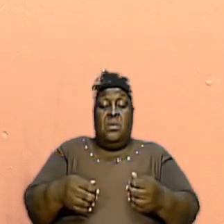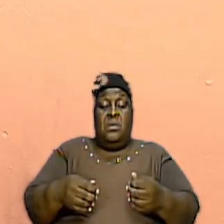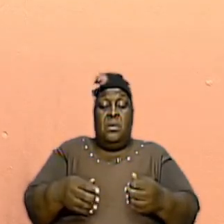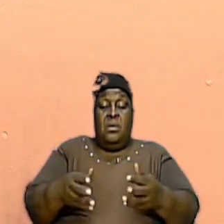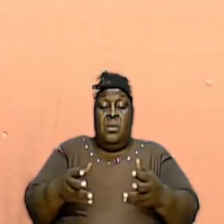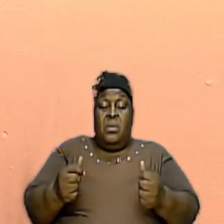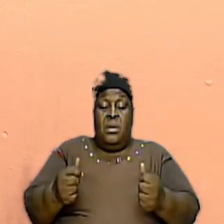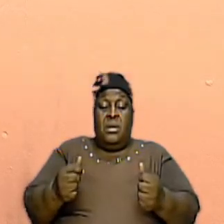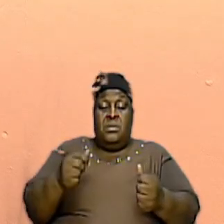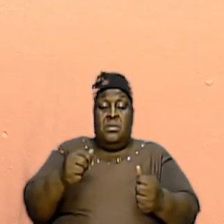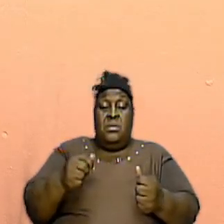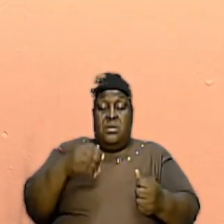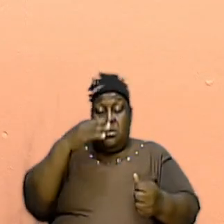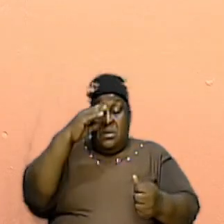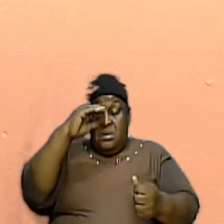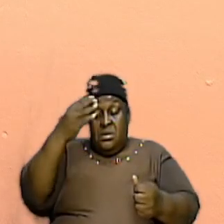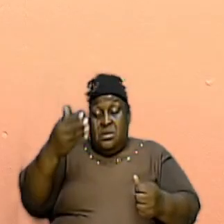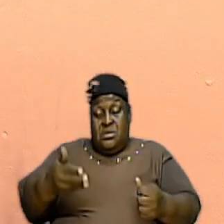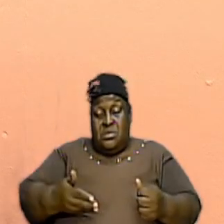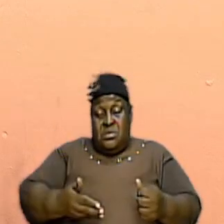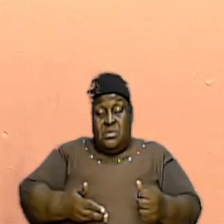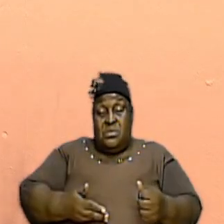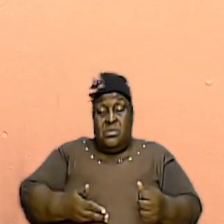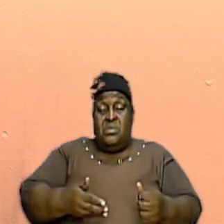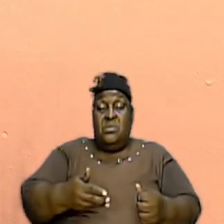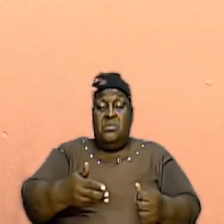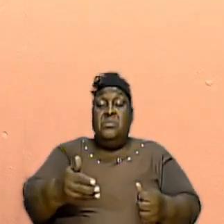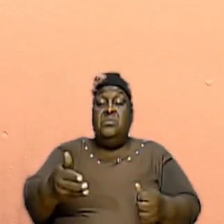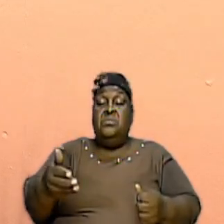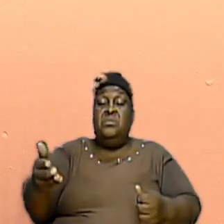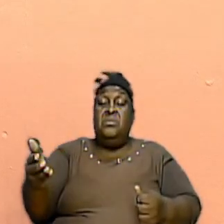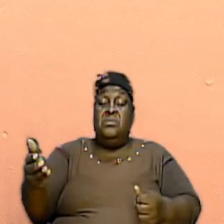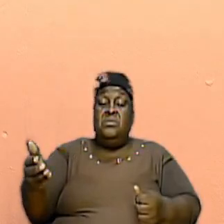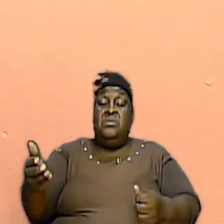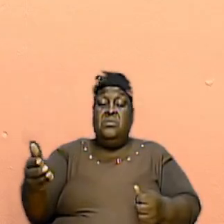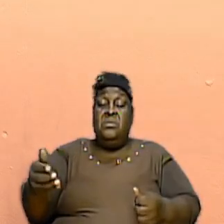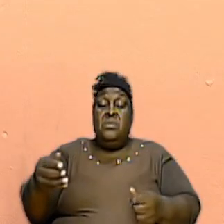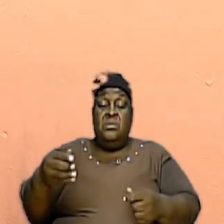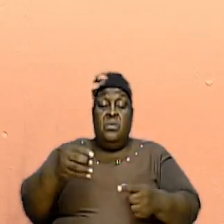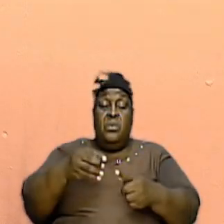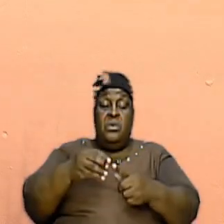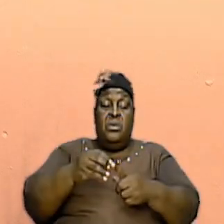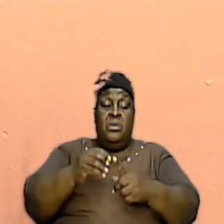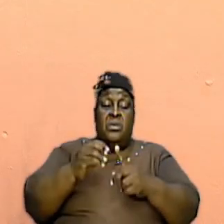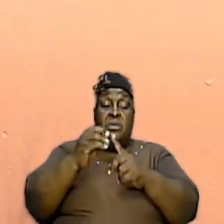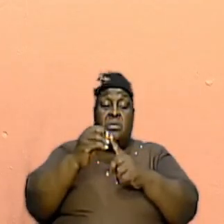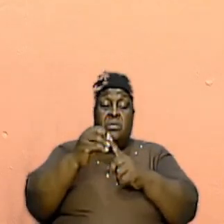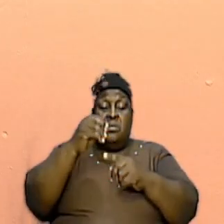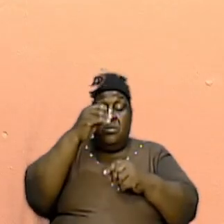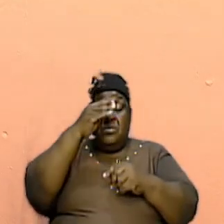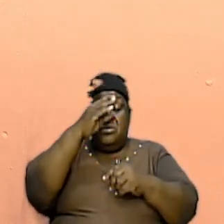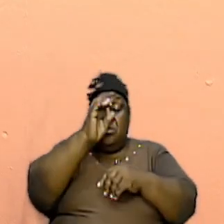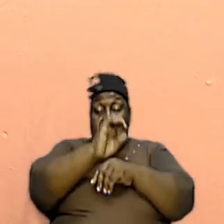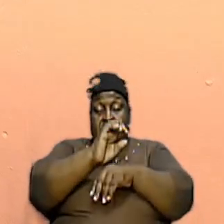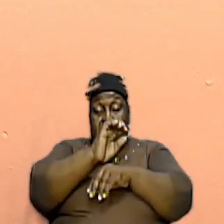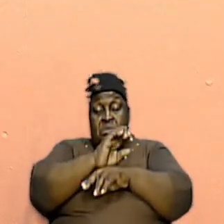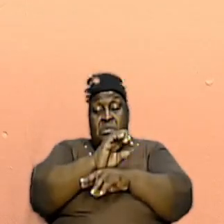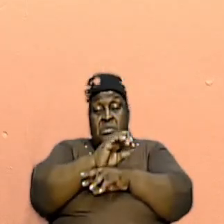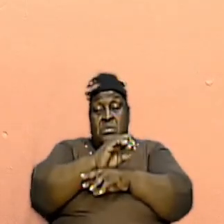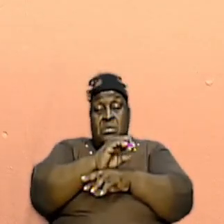to the word church and what it really means and therefore to